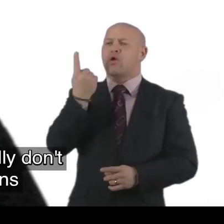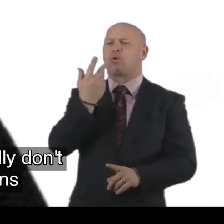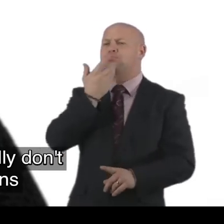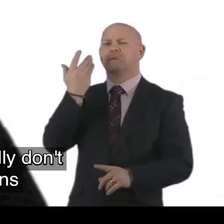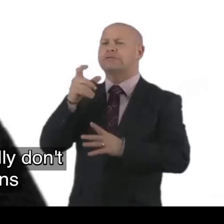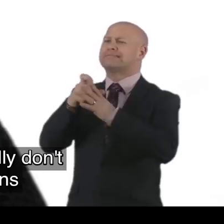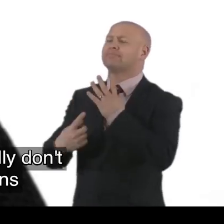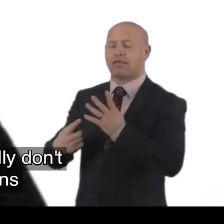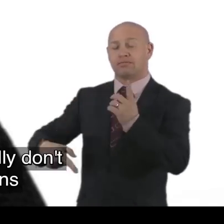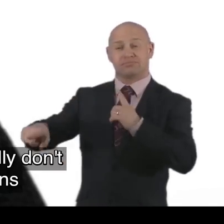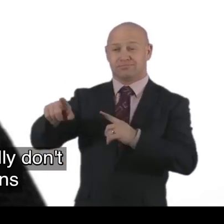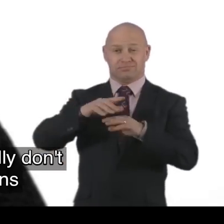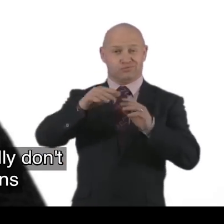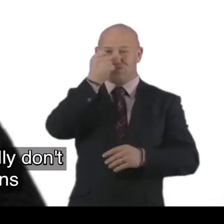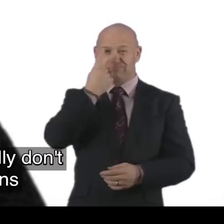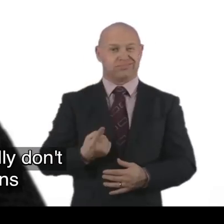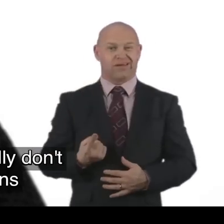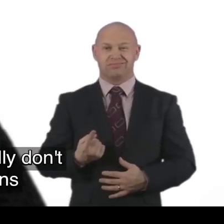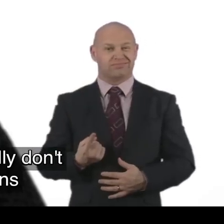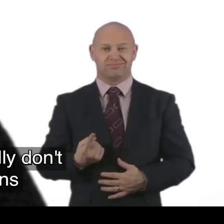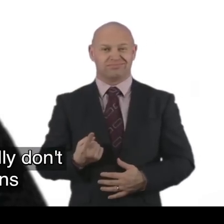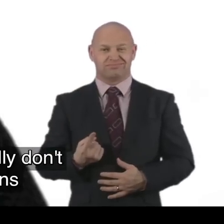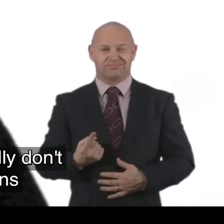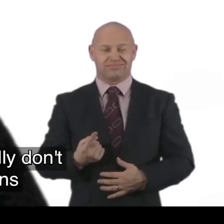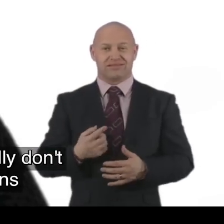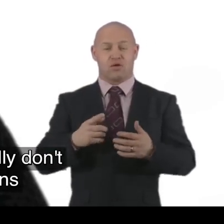People. That don't have a disability. Really don't understand.